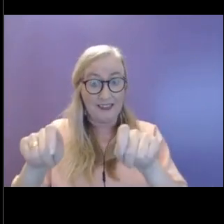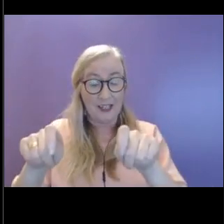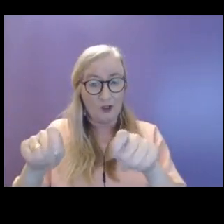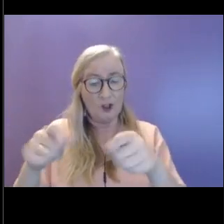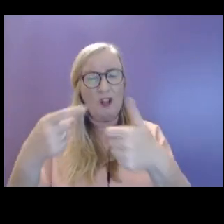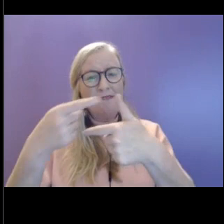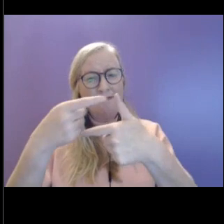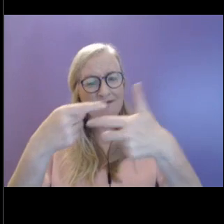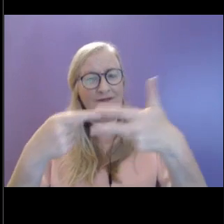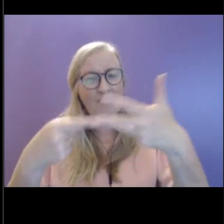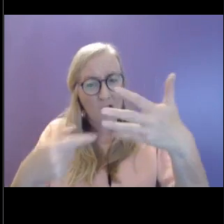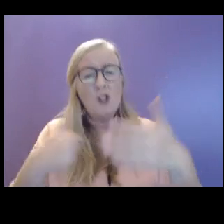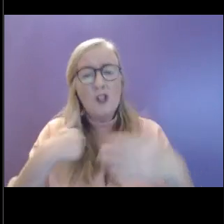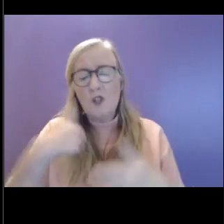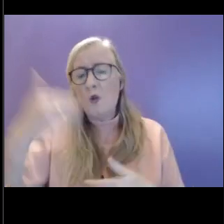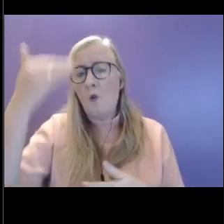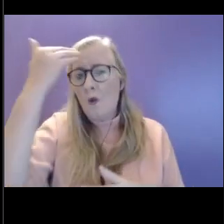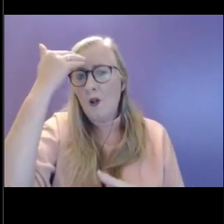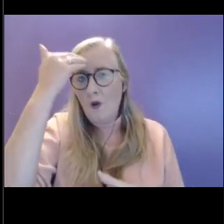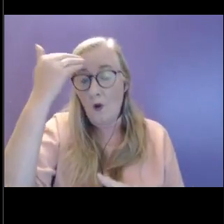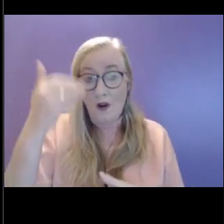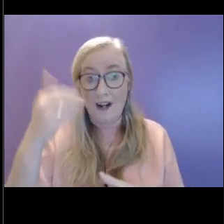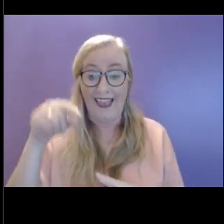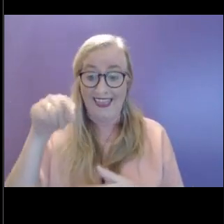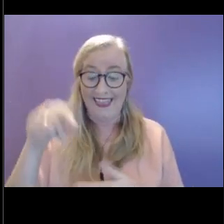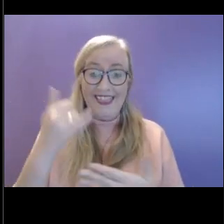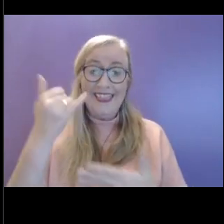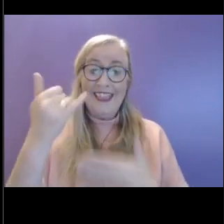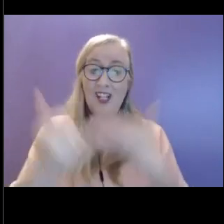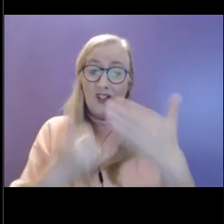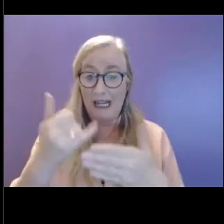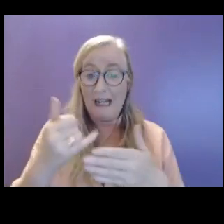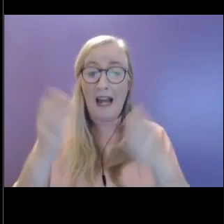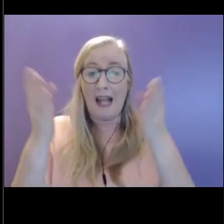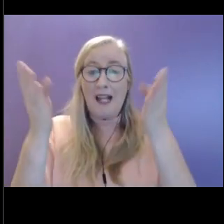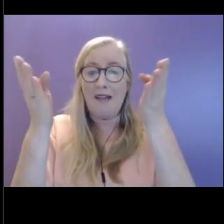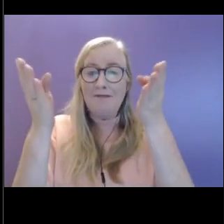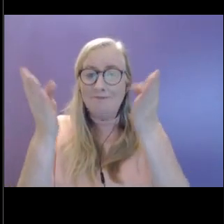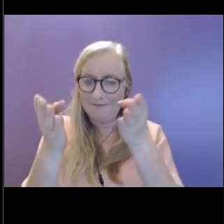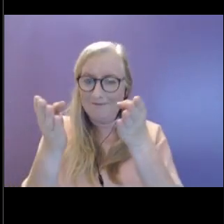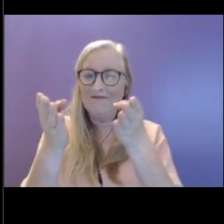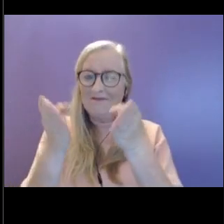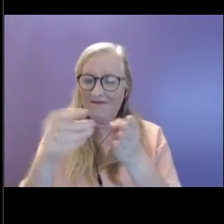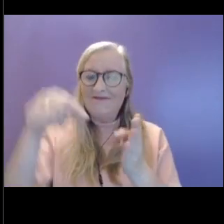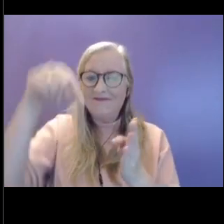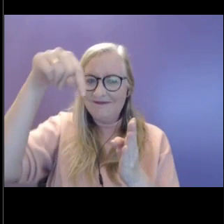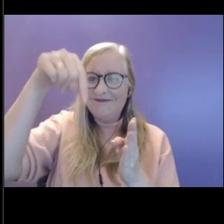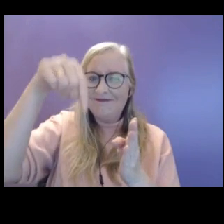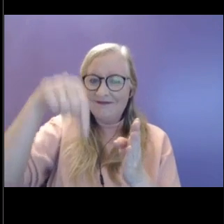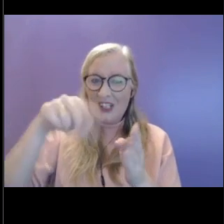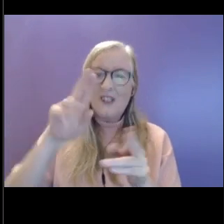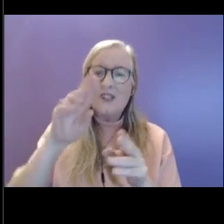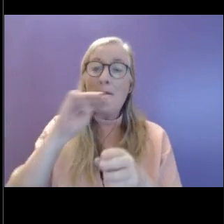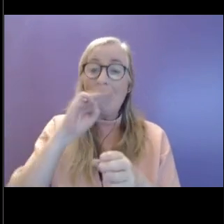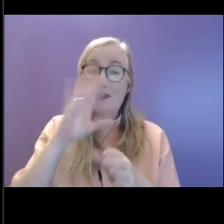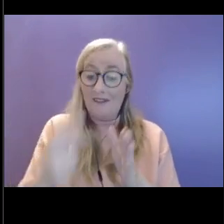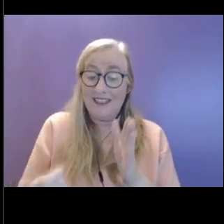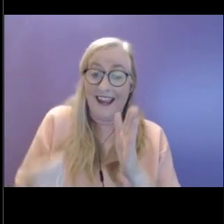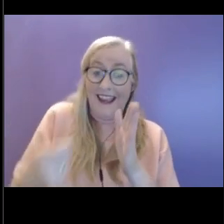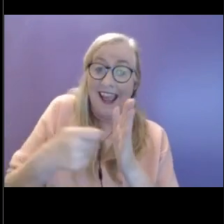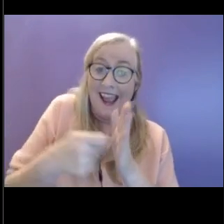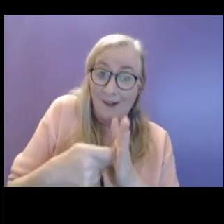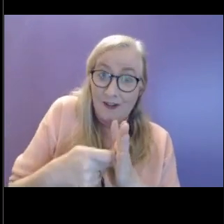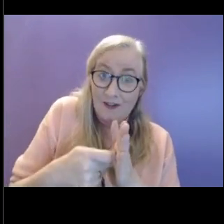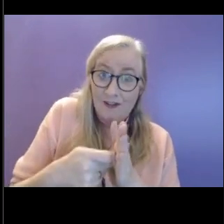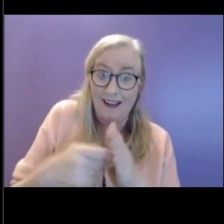We have to recognise that we might already this year be a little bit further into the funnel, and we might have to work that little bit harder to maybe supplement some of the